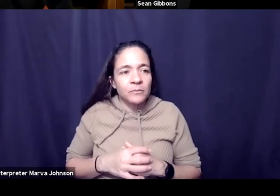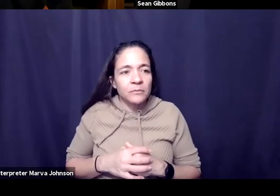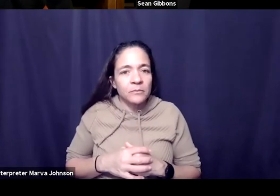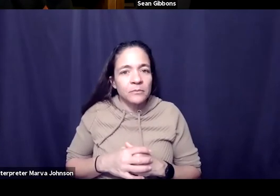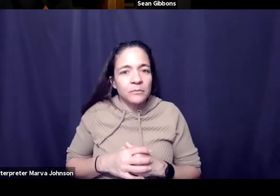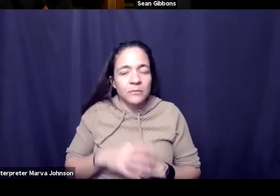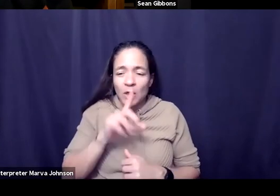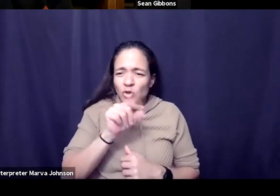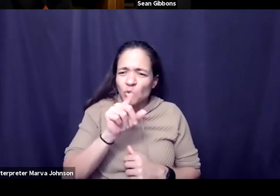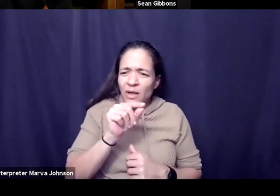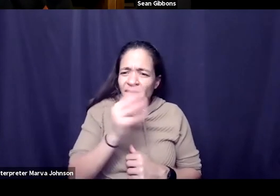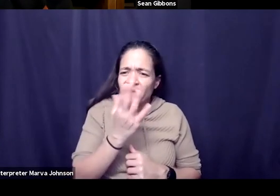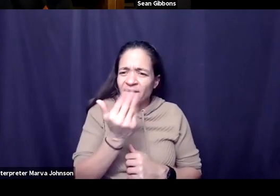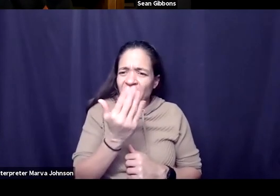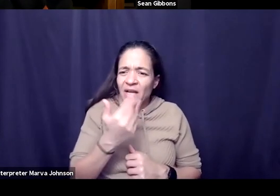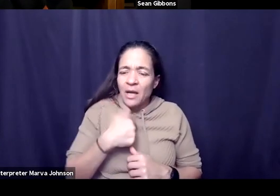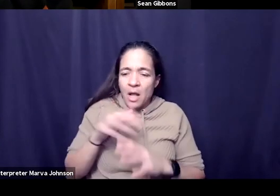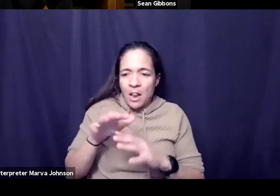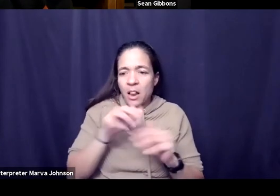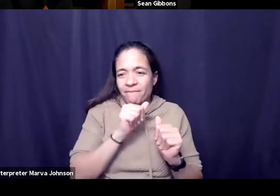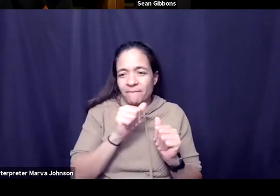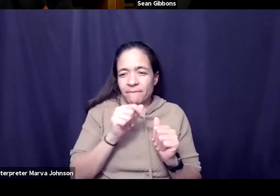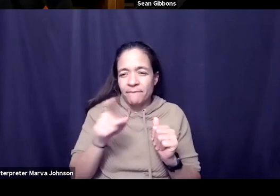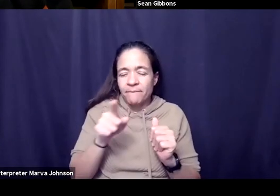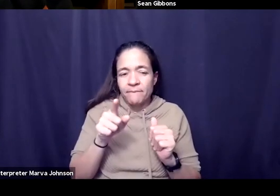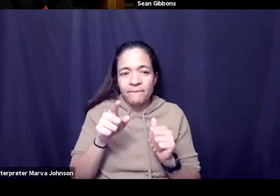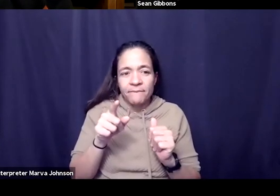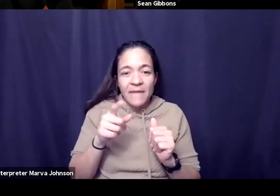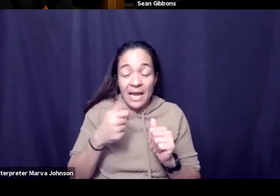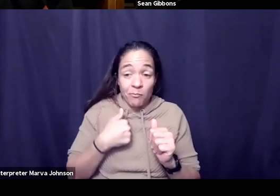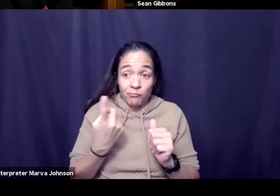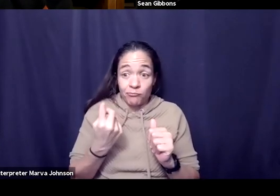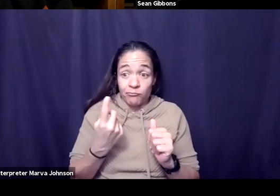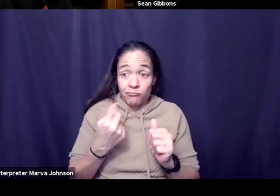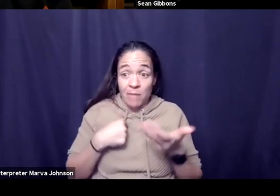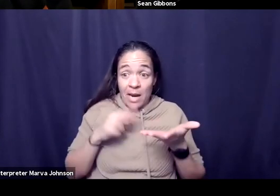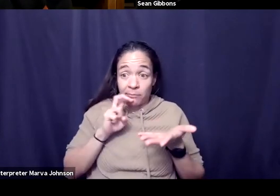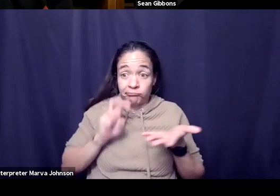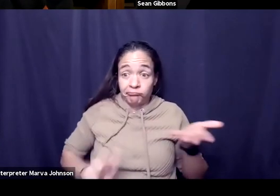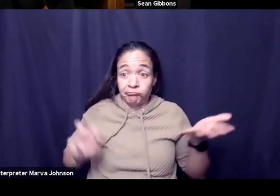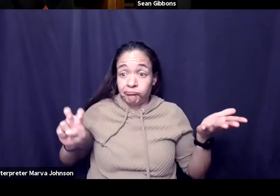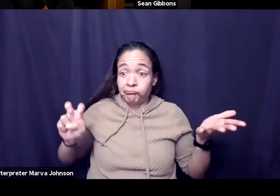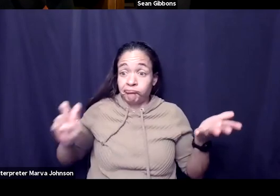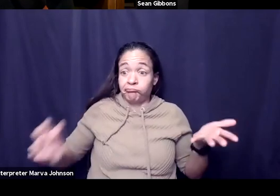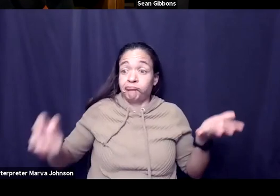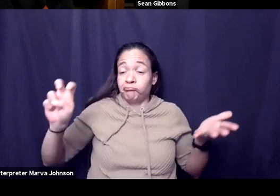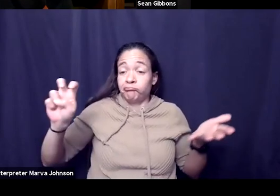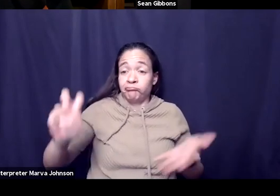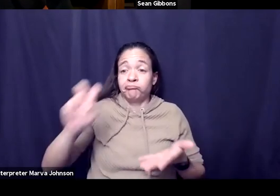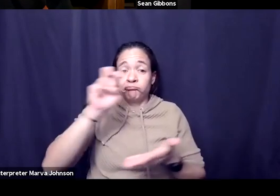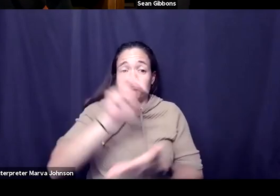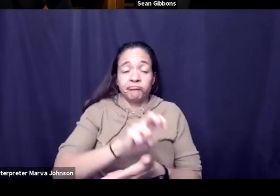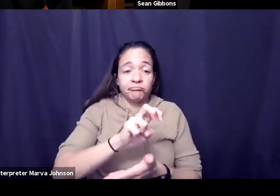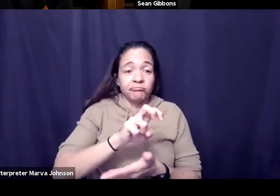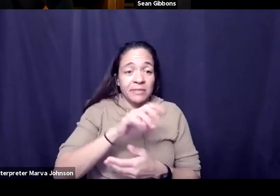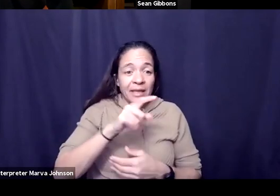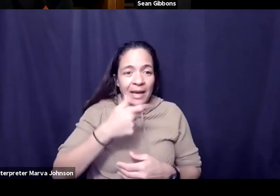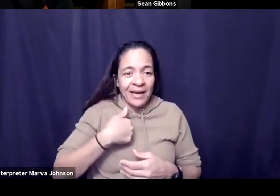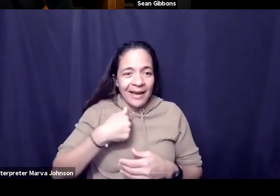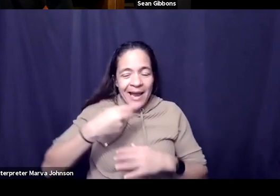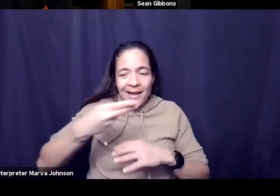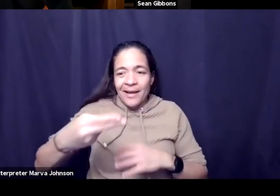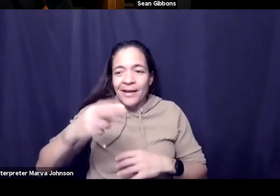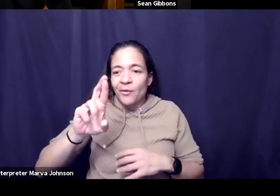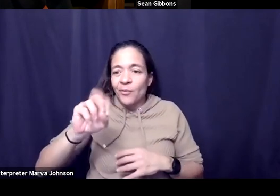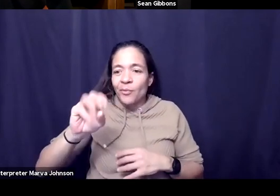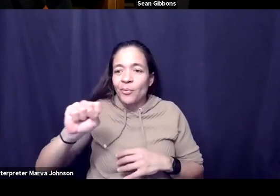traveled and spent some time on the sofas of you know of ross drakes who runs the johannesburg